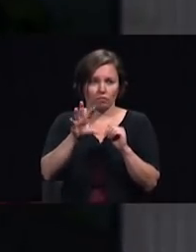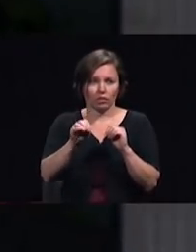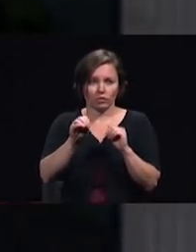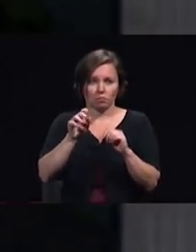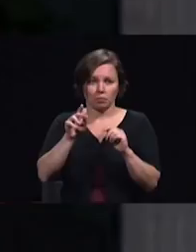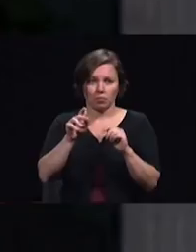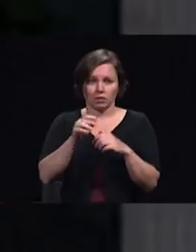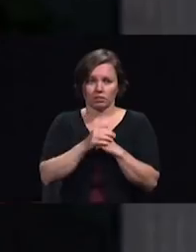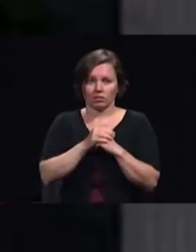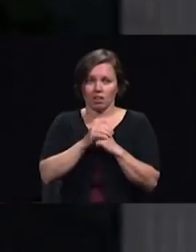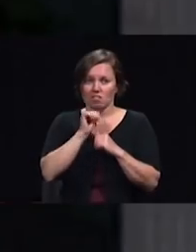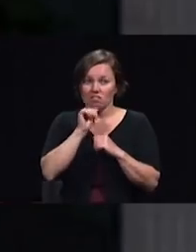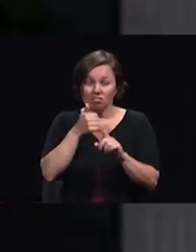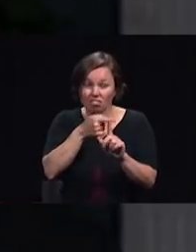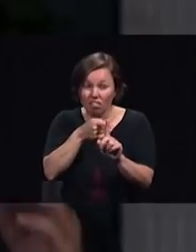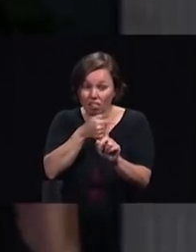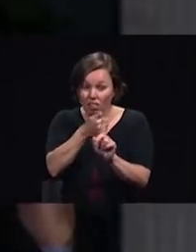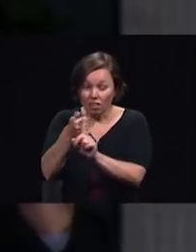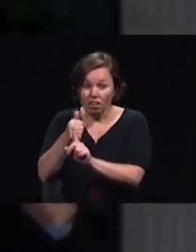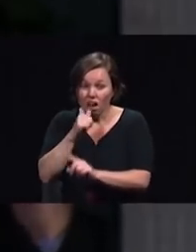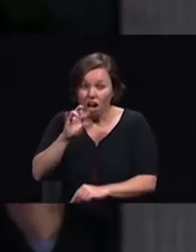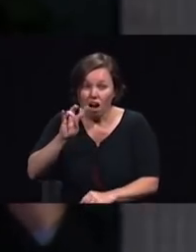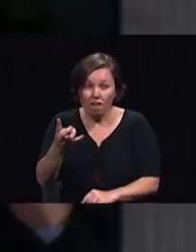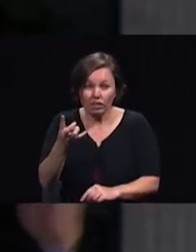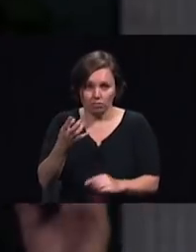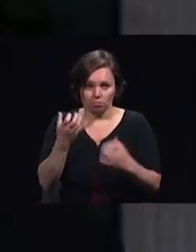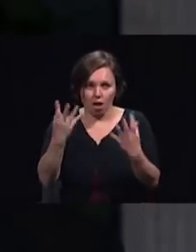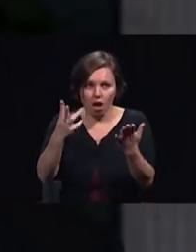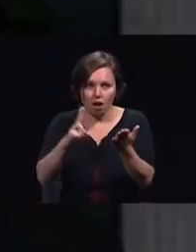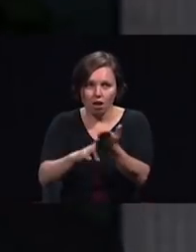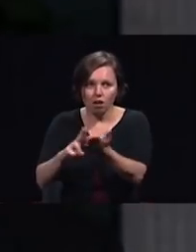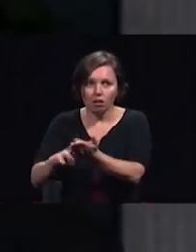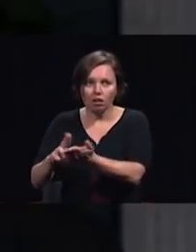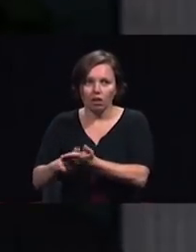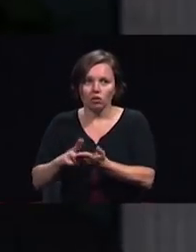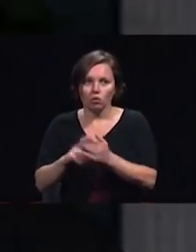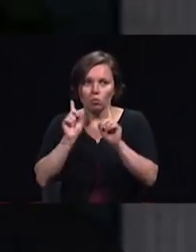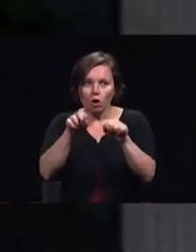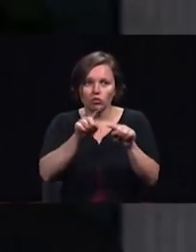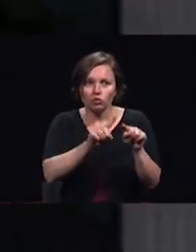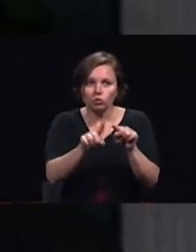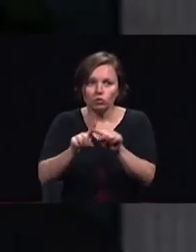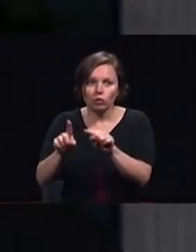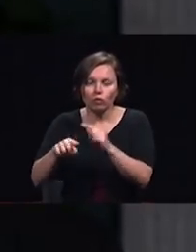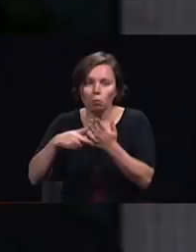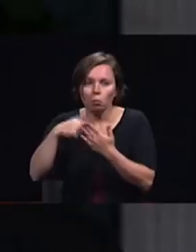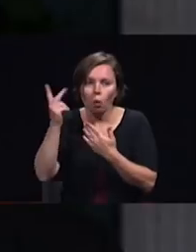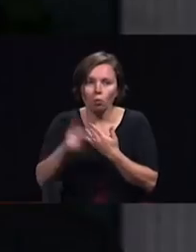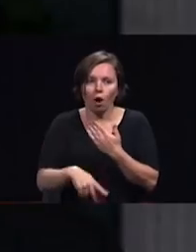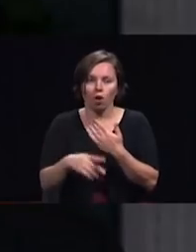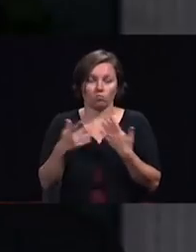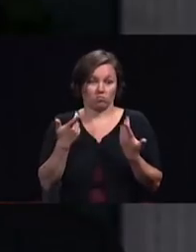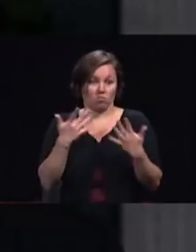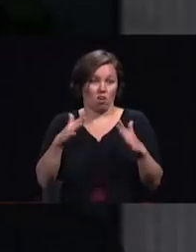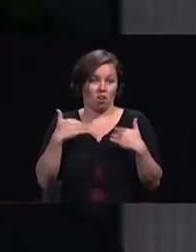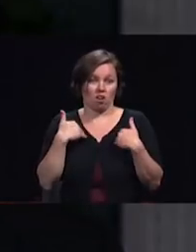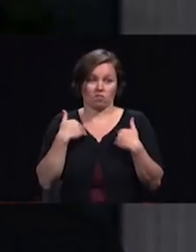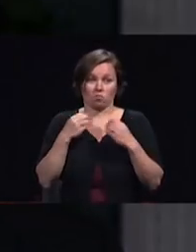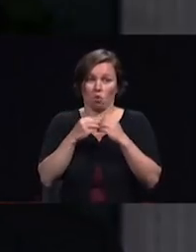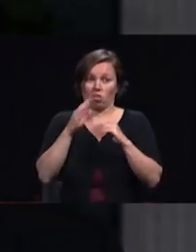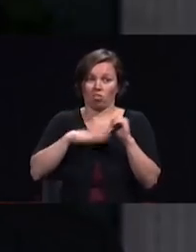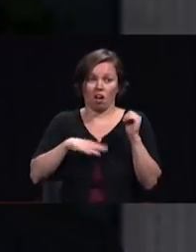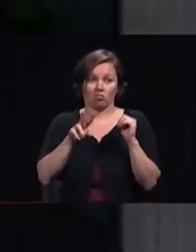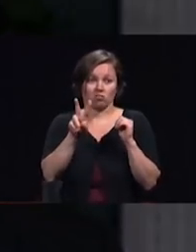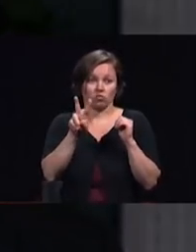and since many of our guests attended multiple programs we actually had over 150